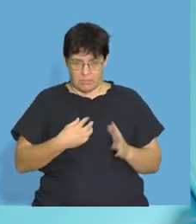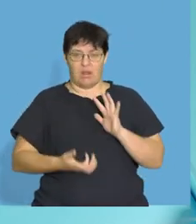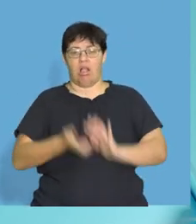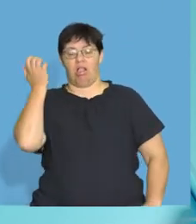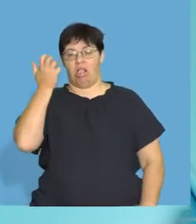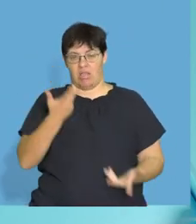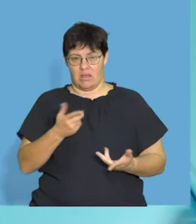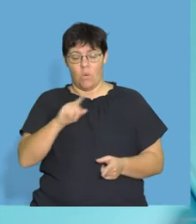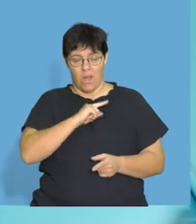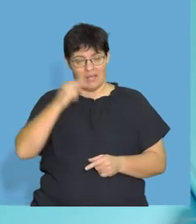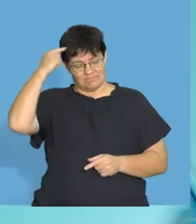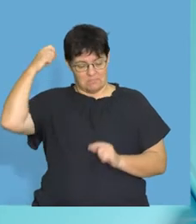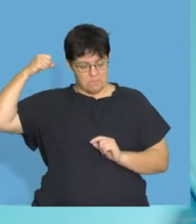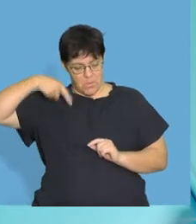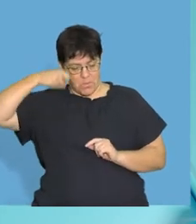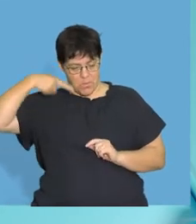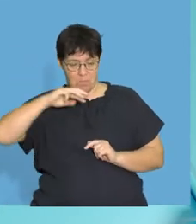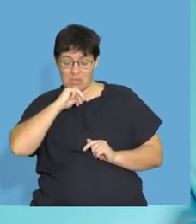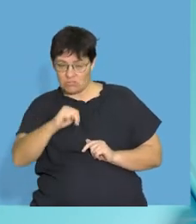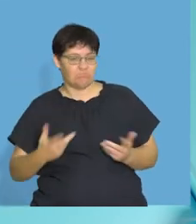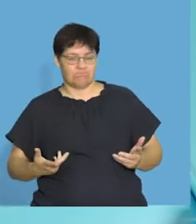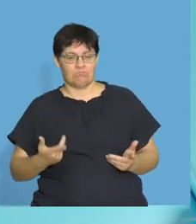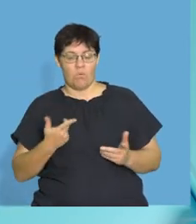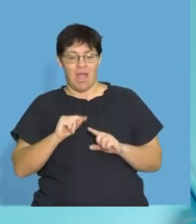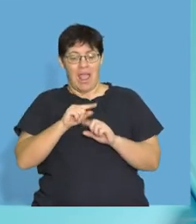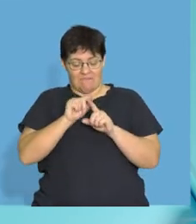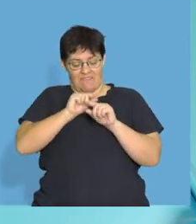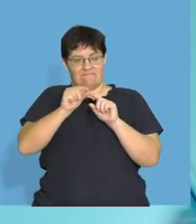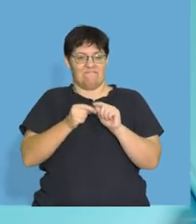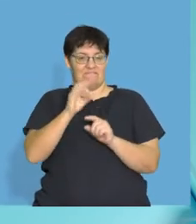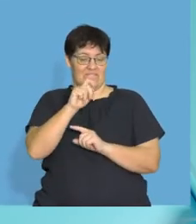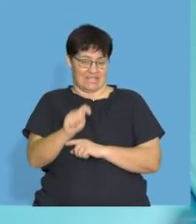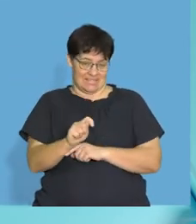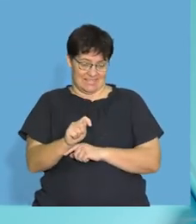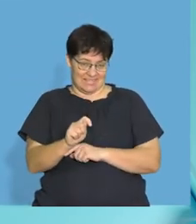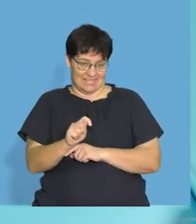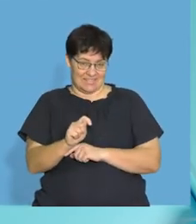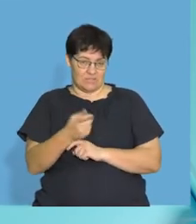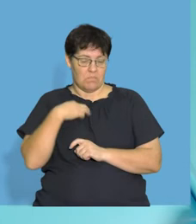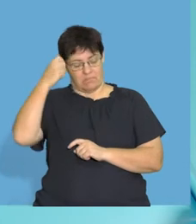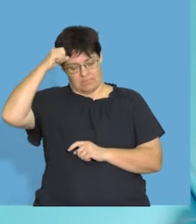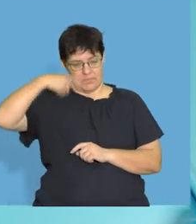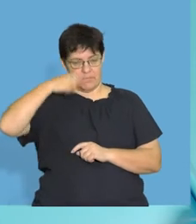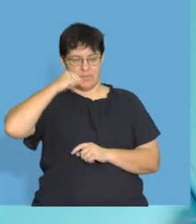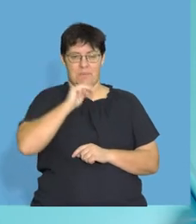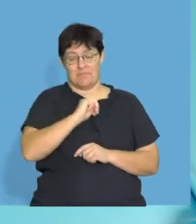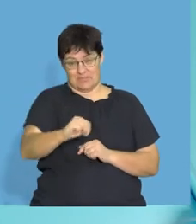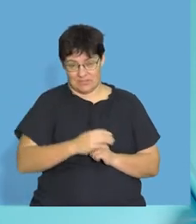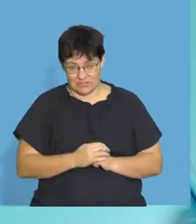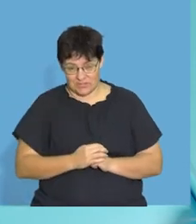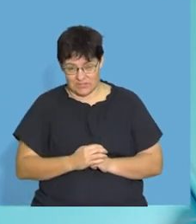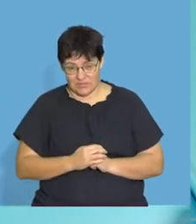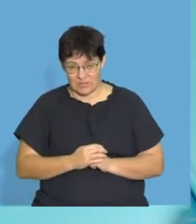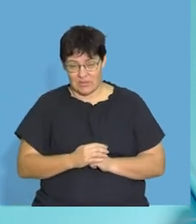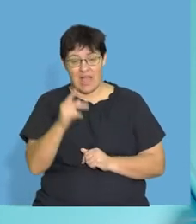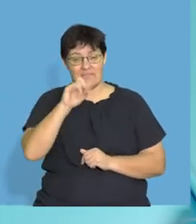to our body, right, can damage because a nerve cell has got fat around it, right? And that's how we make it so we